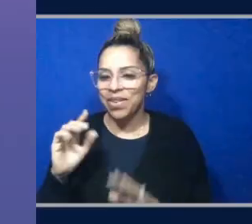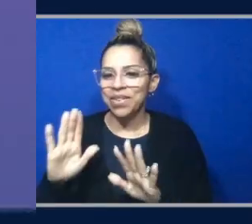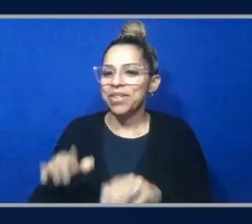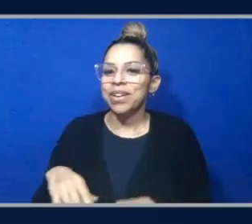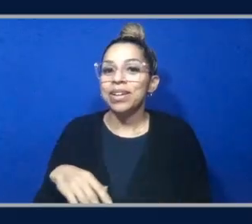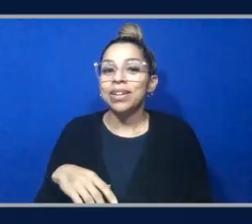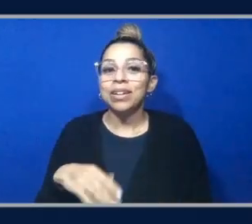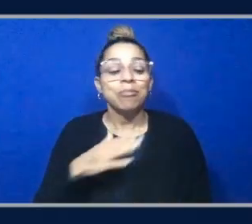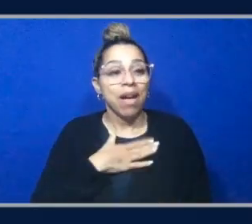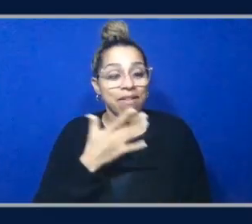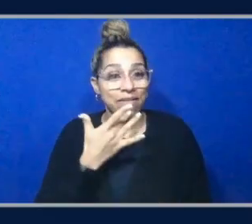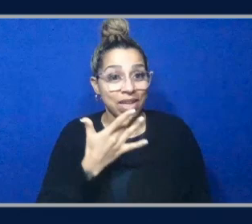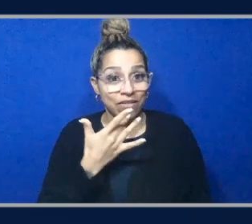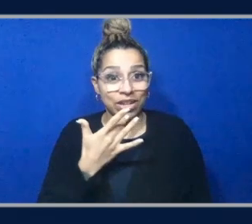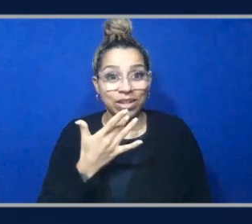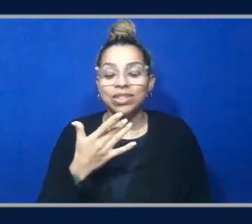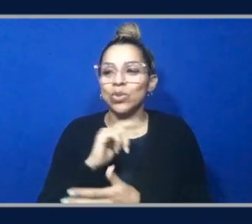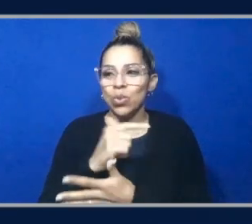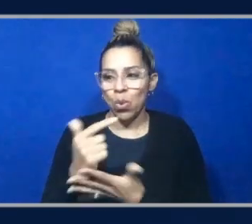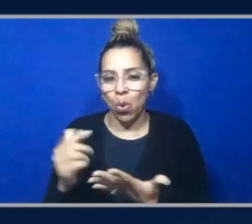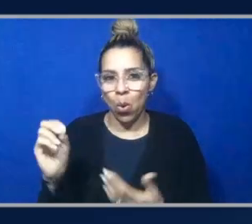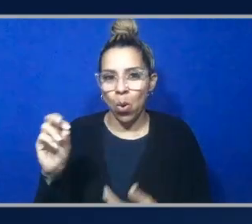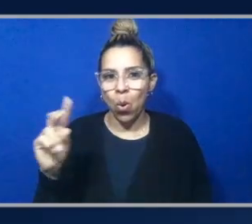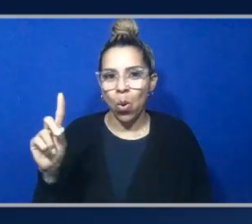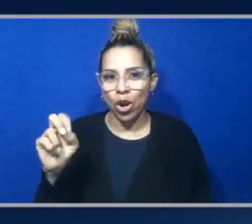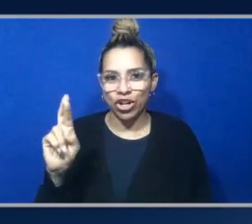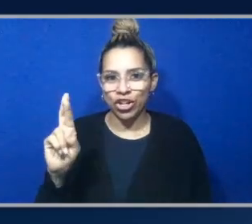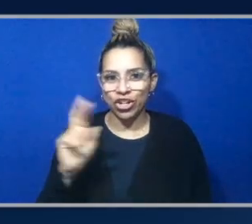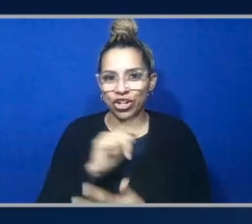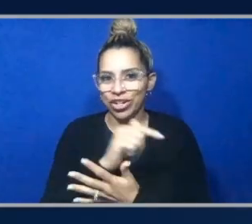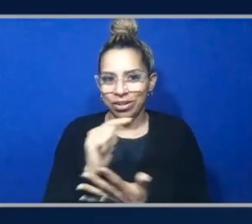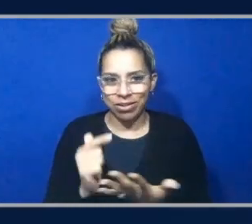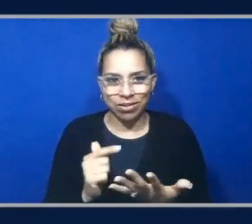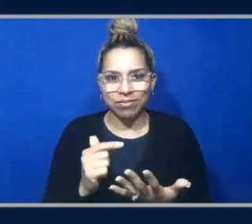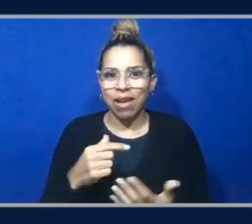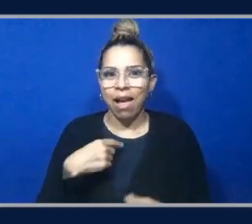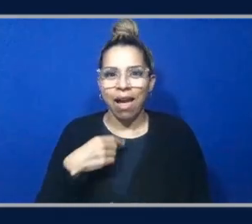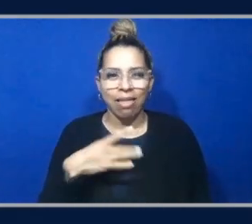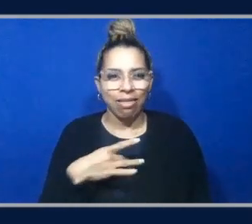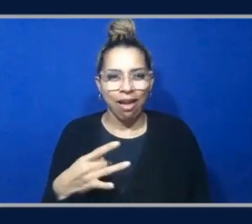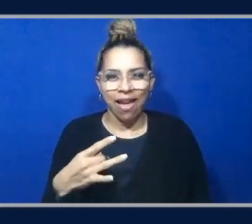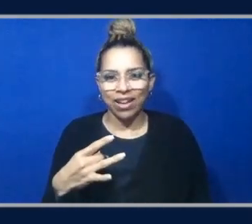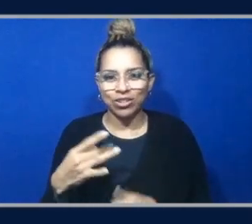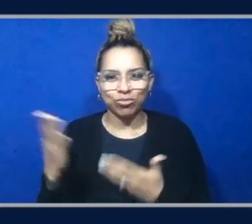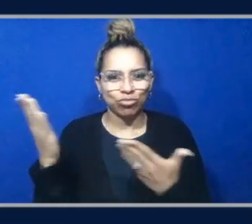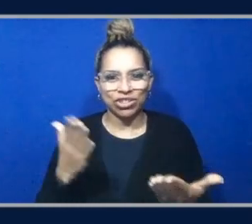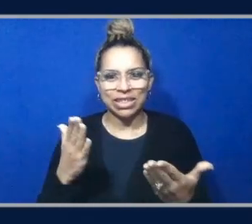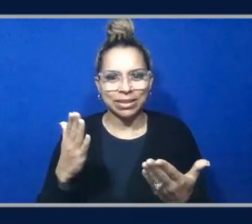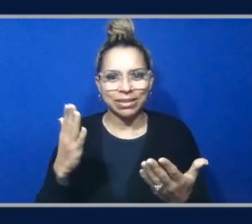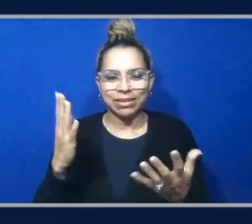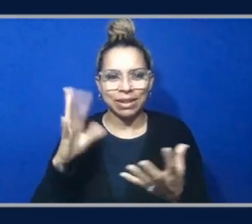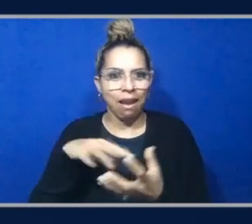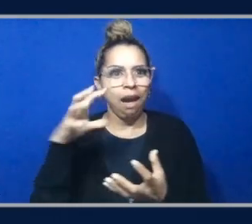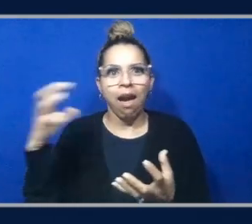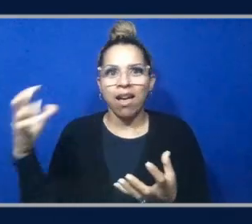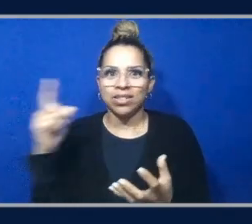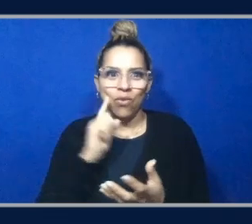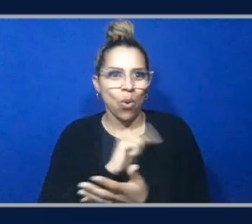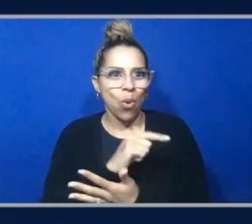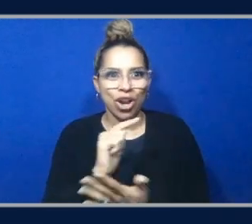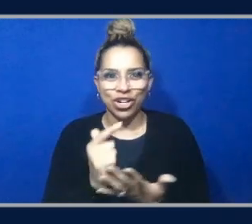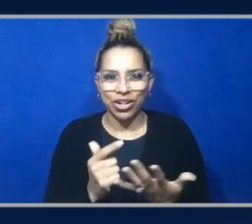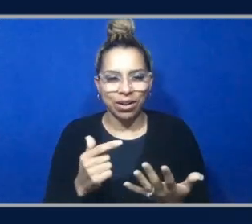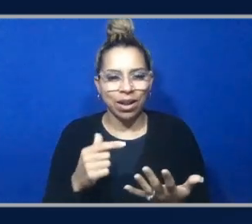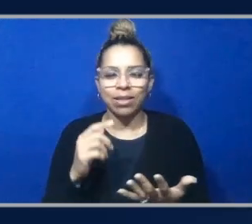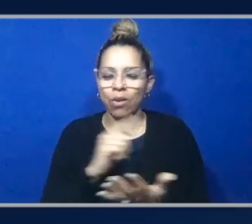ordering. Okay. I like to have things in order. I like to bring chaos into order. So I think the ordering is my favorite one. Okay.